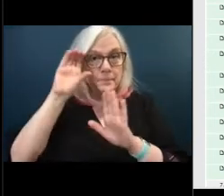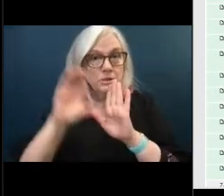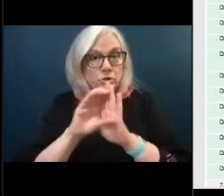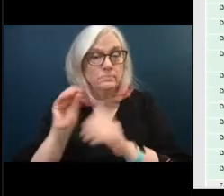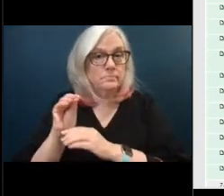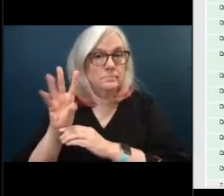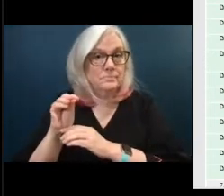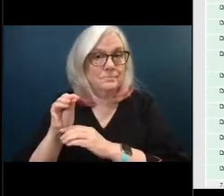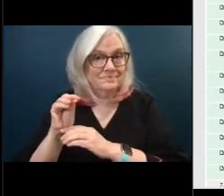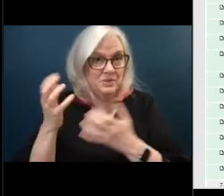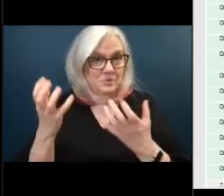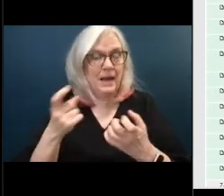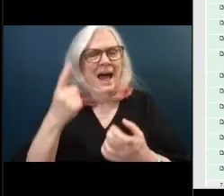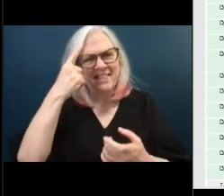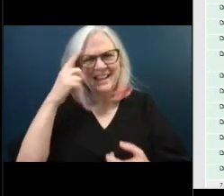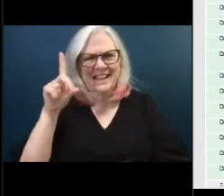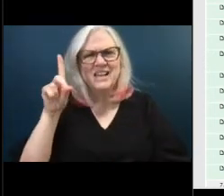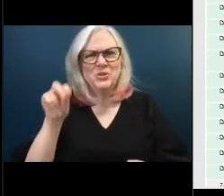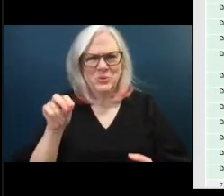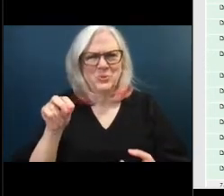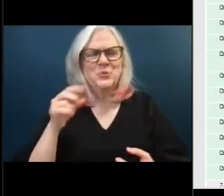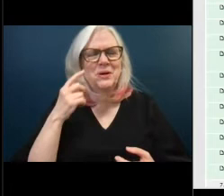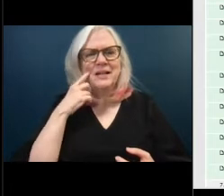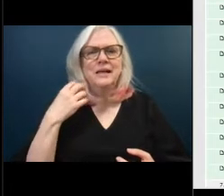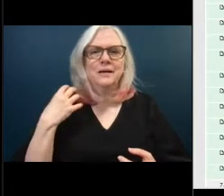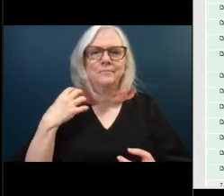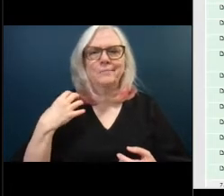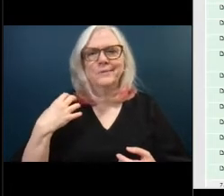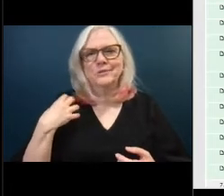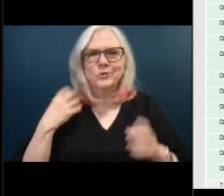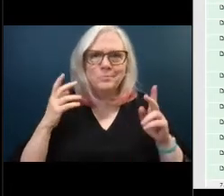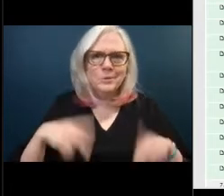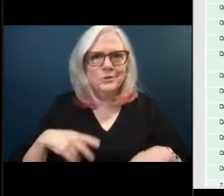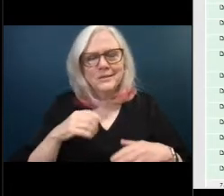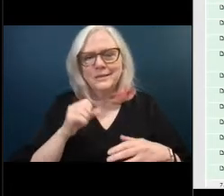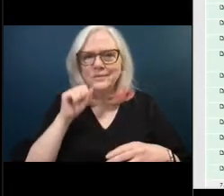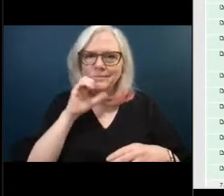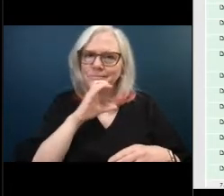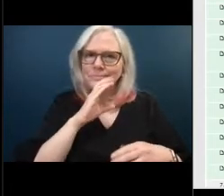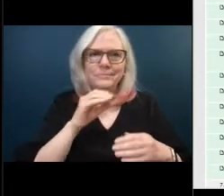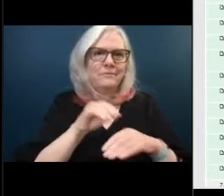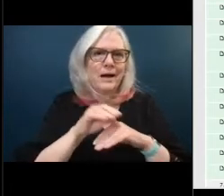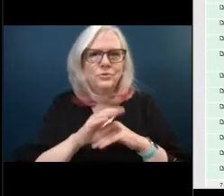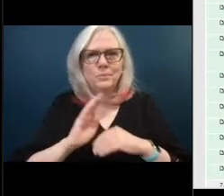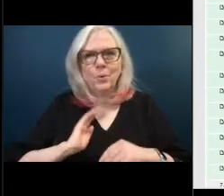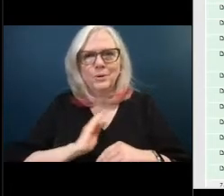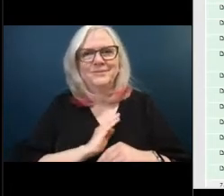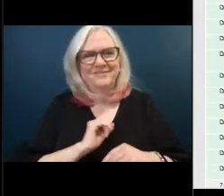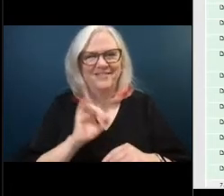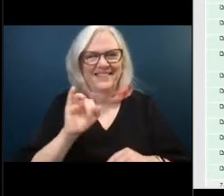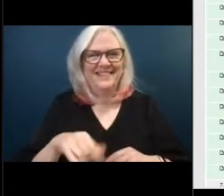yeah i think they do all right come on i was the chair of the senior advisory board okay so i know them okay cool let me get my phone